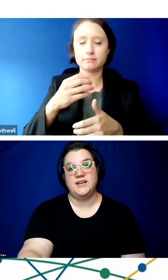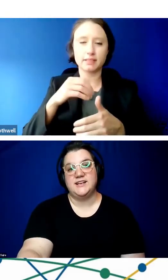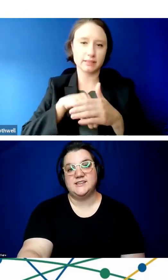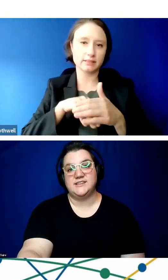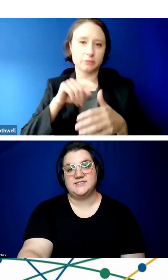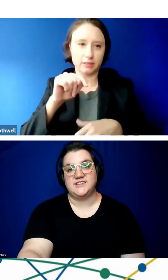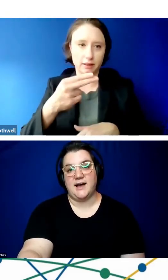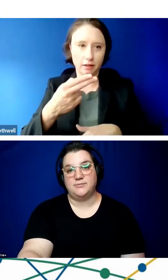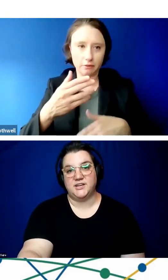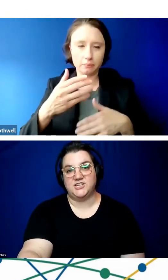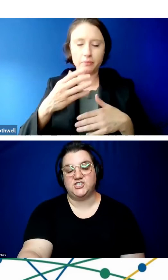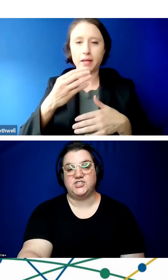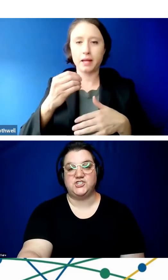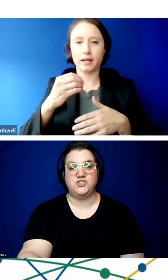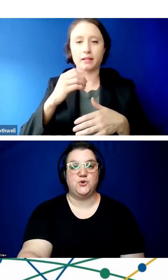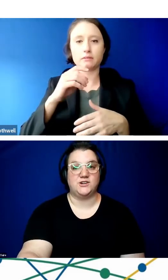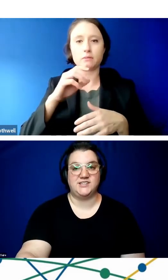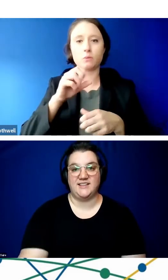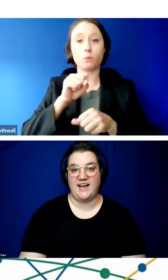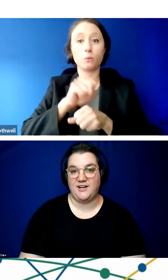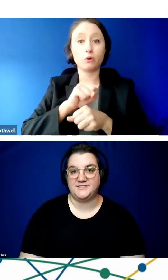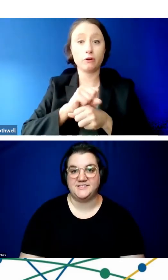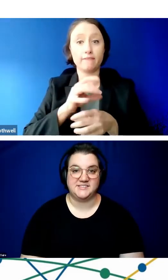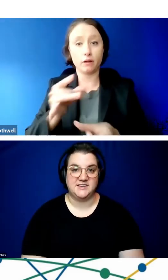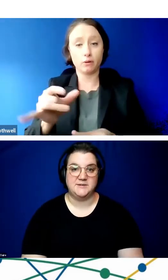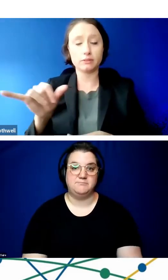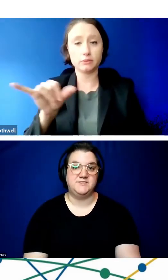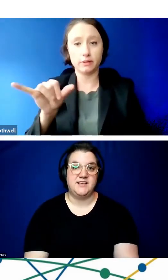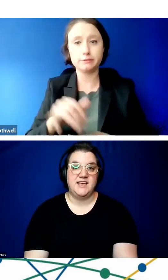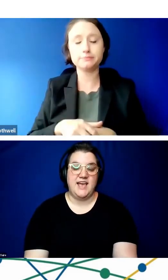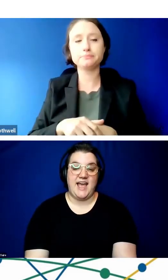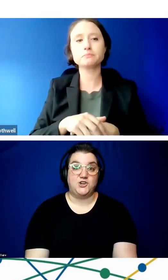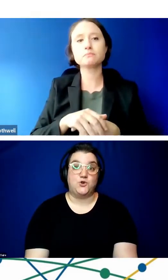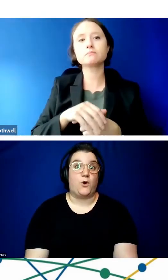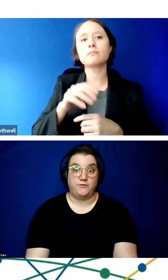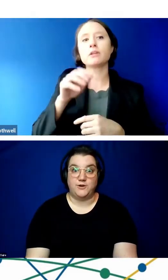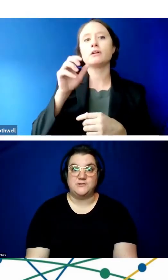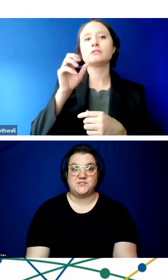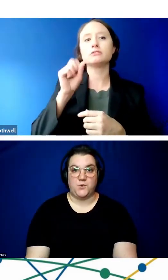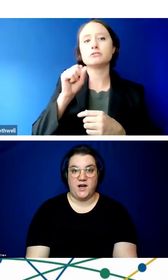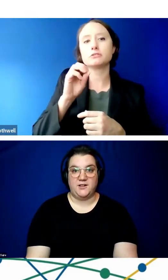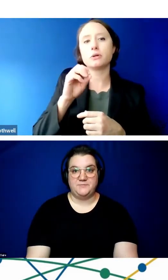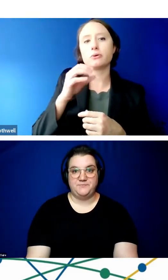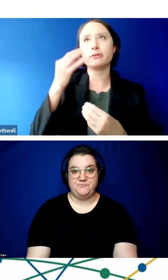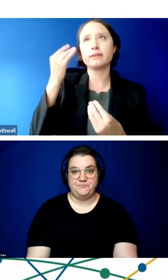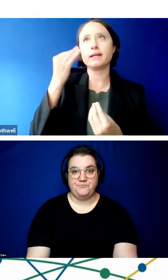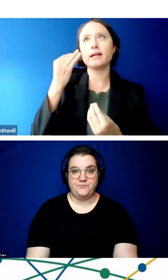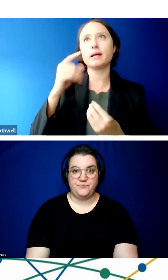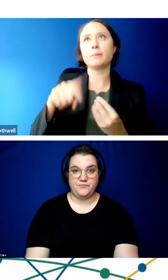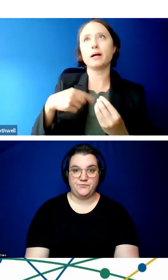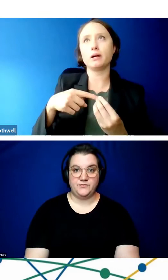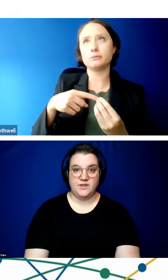establish your telehealth systems and your workflows as well.